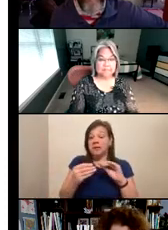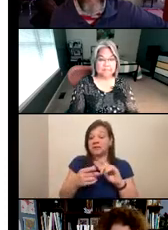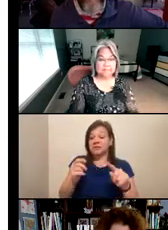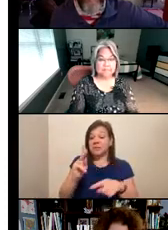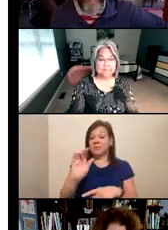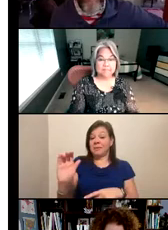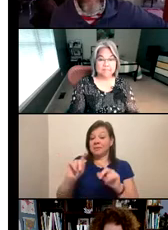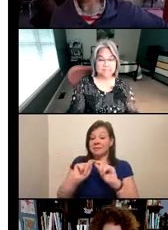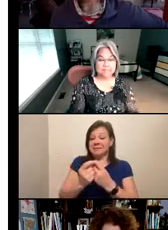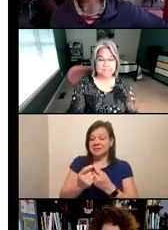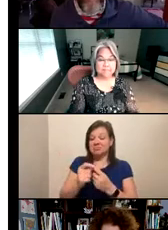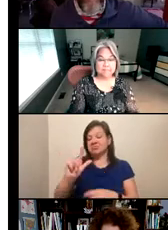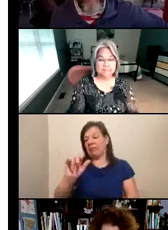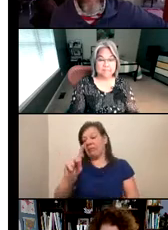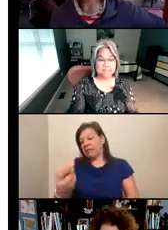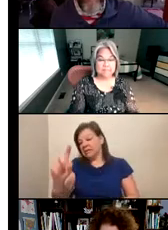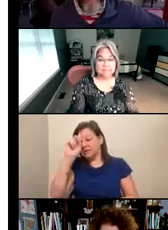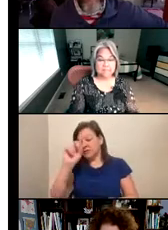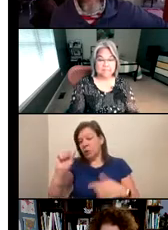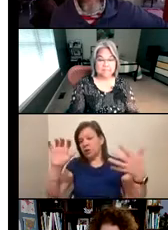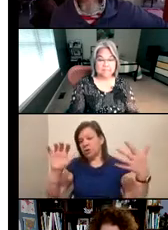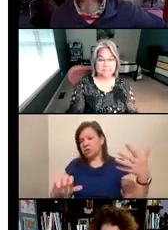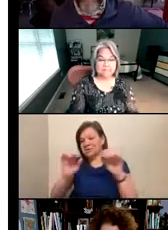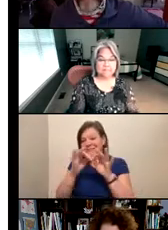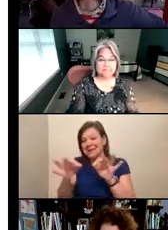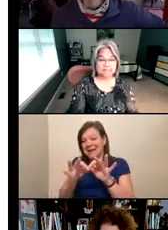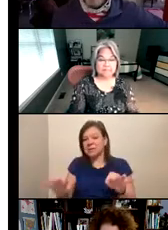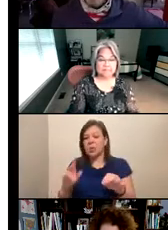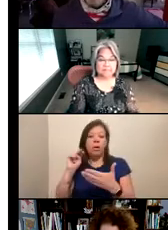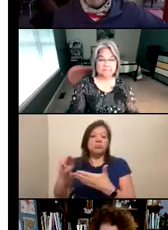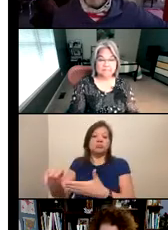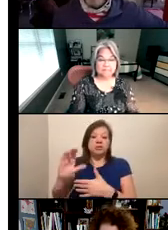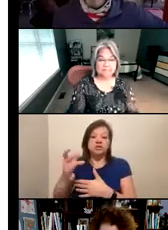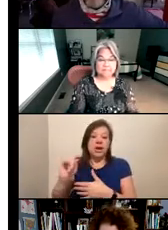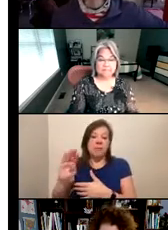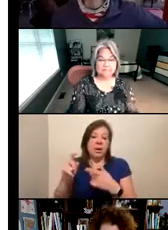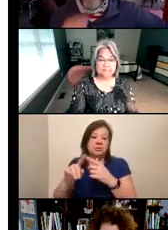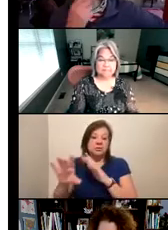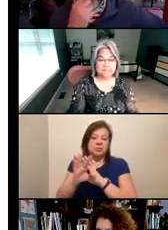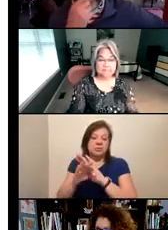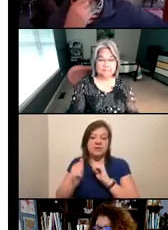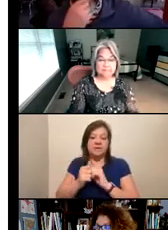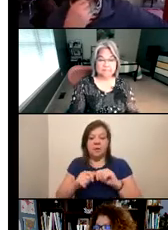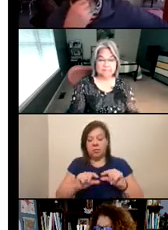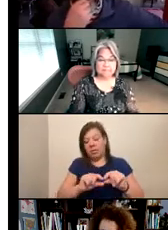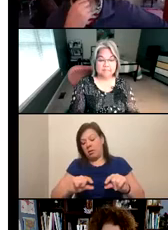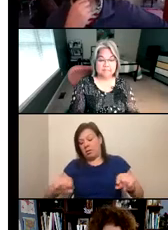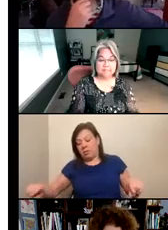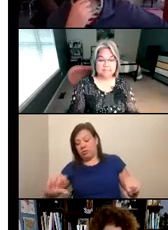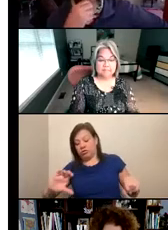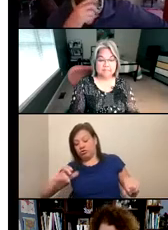team, such as links for the stream text, appear in the chat box, which you can select from the control panel along the bottom of your window.